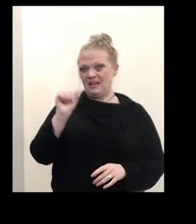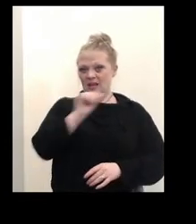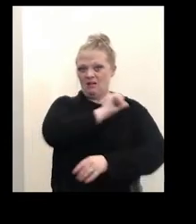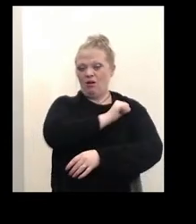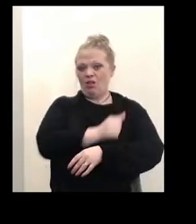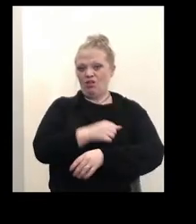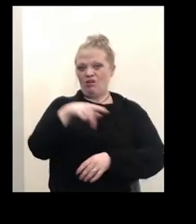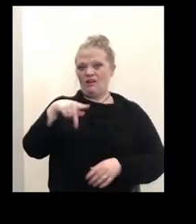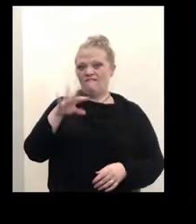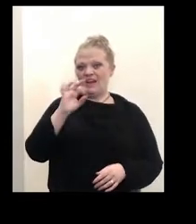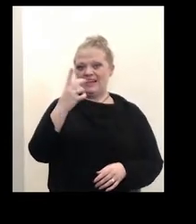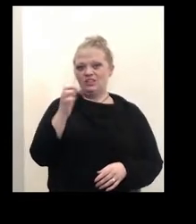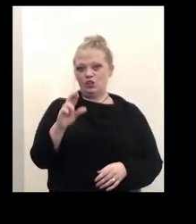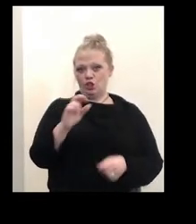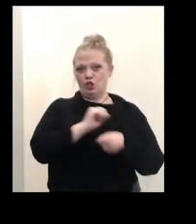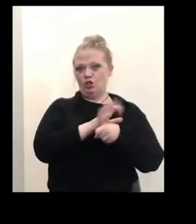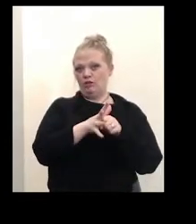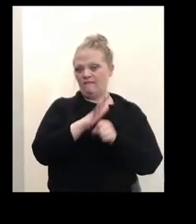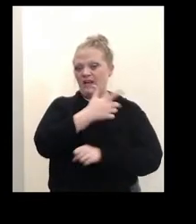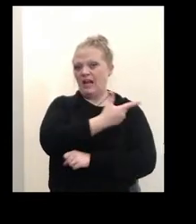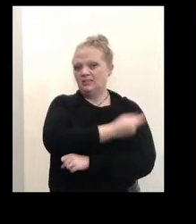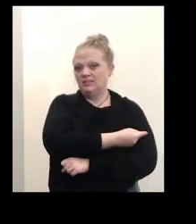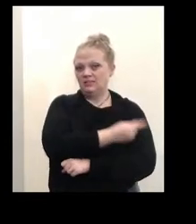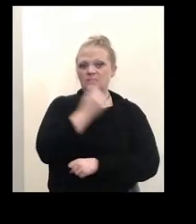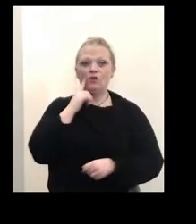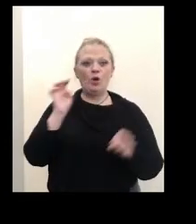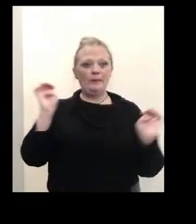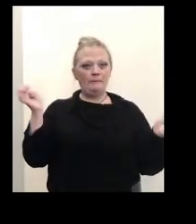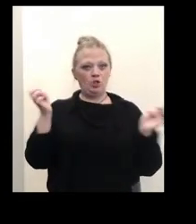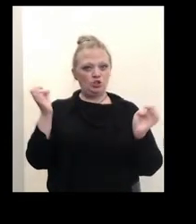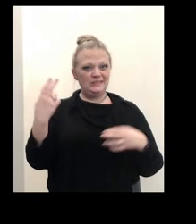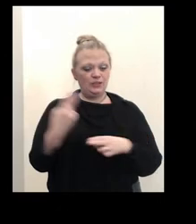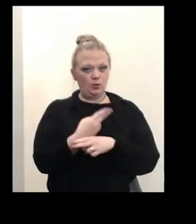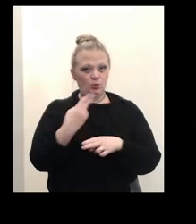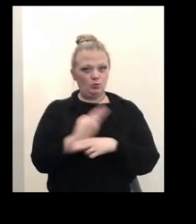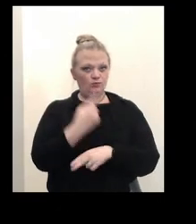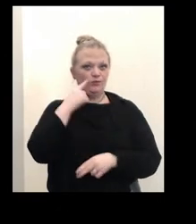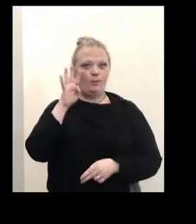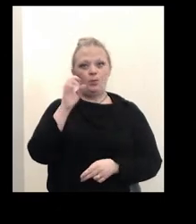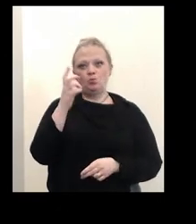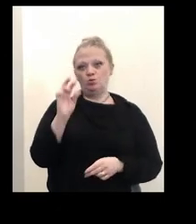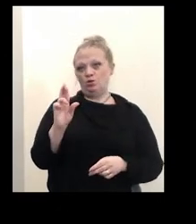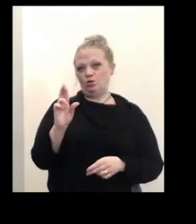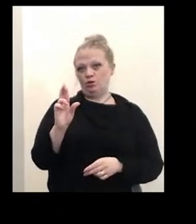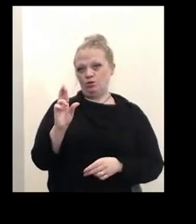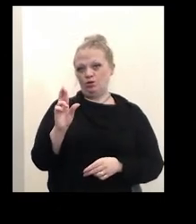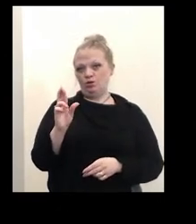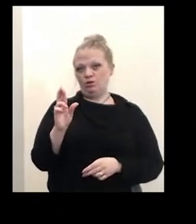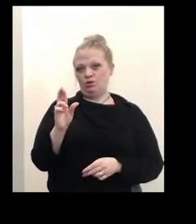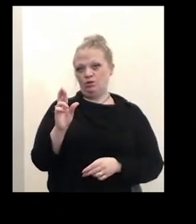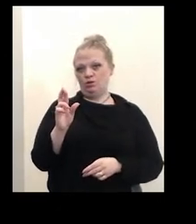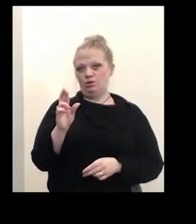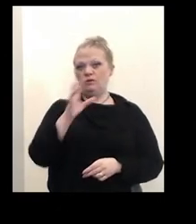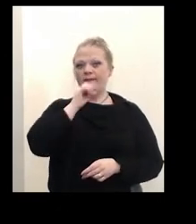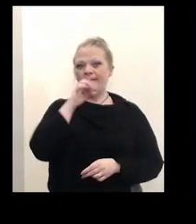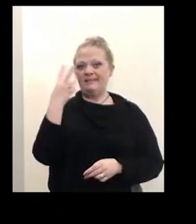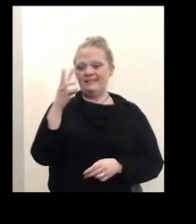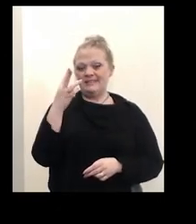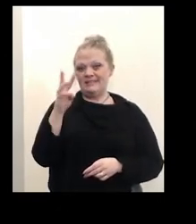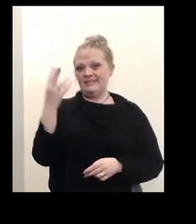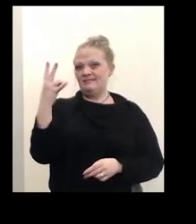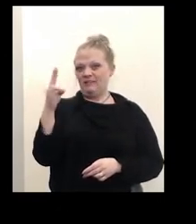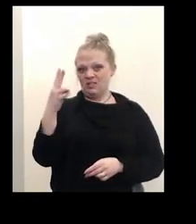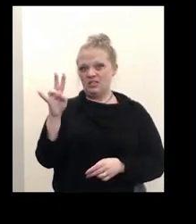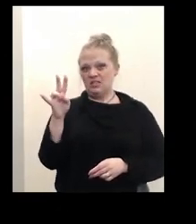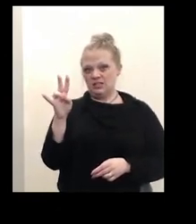COVID-19 vaccine for emergency use for booster doses for people who are 16 and 17 years